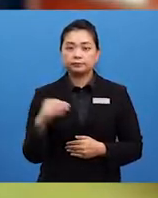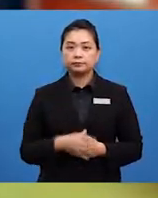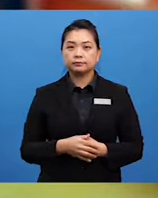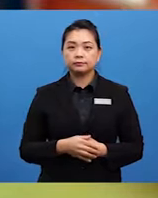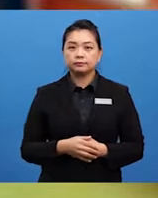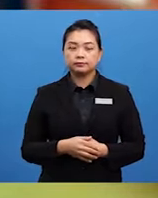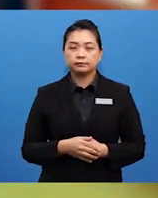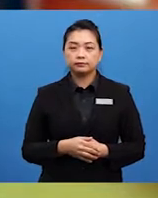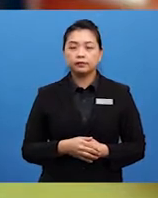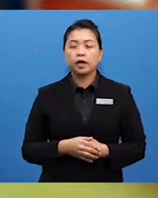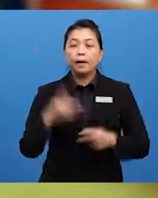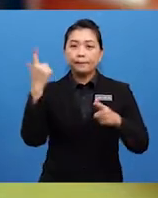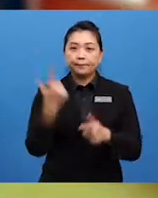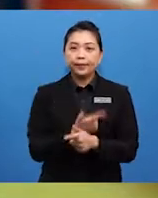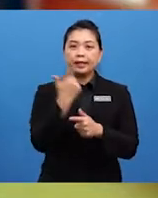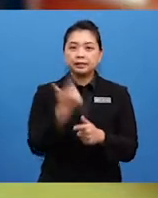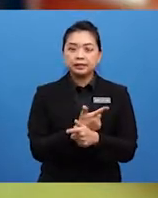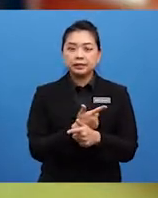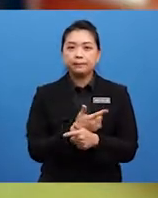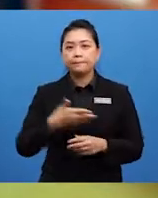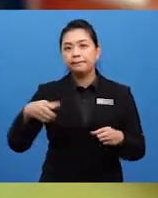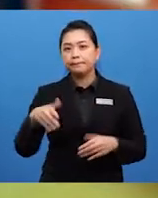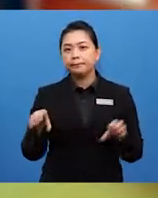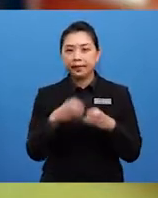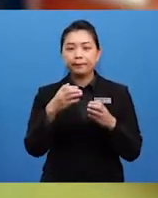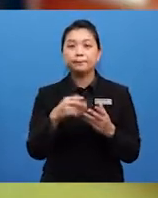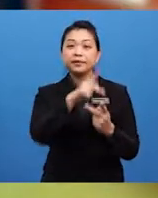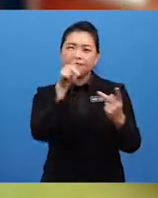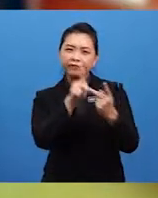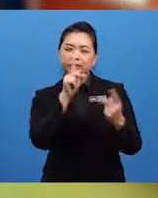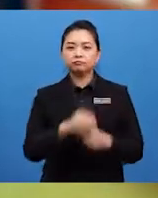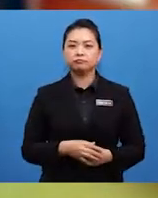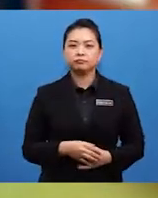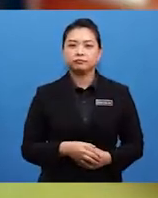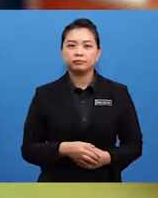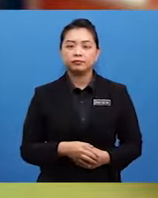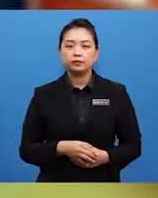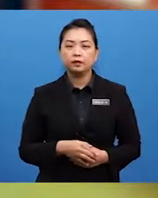And as the saying goes, practice makes perfect.